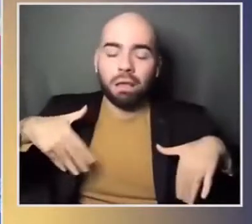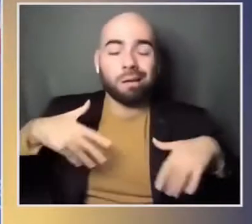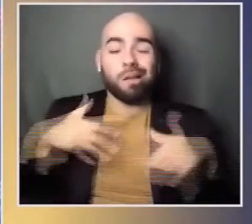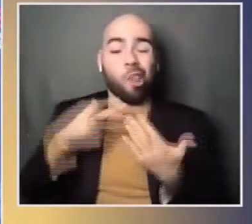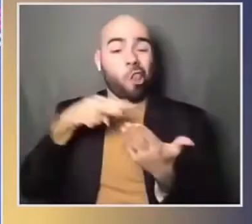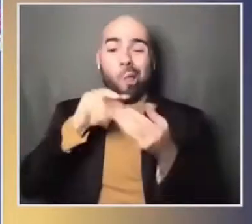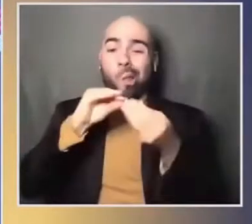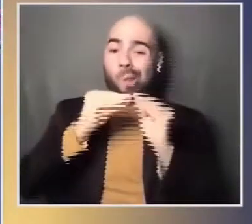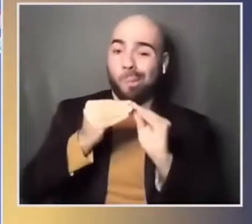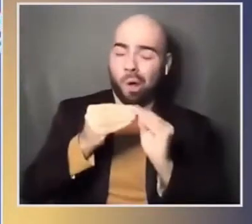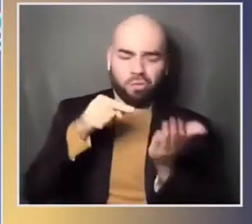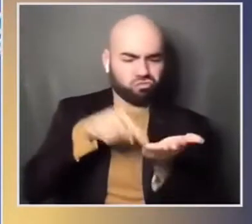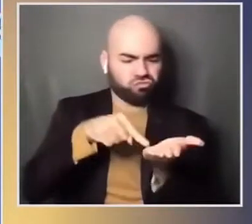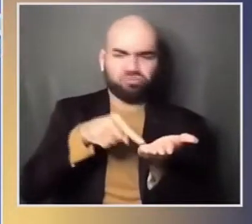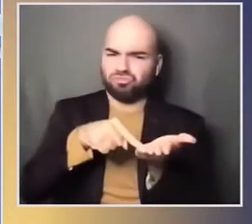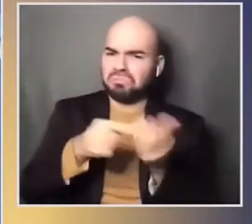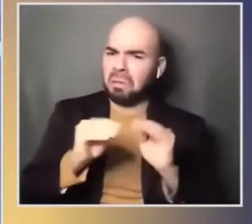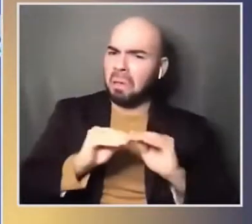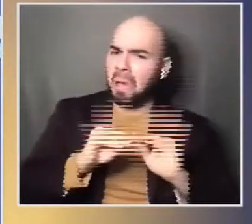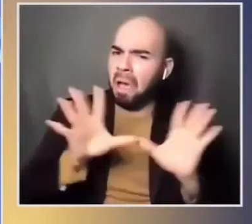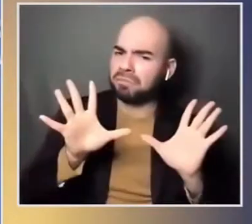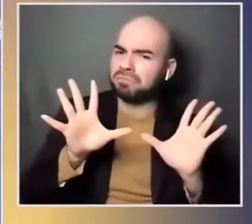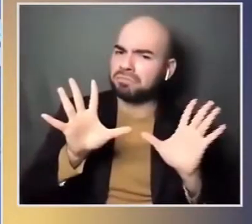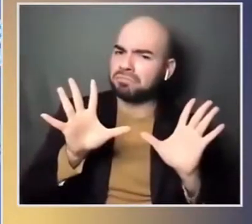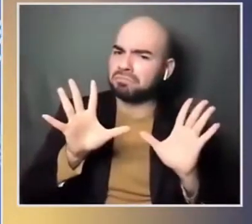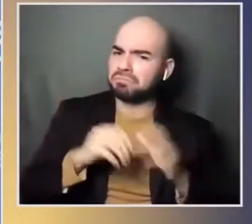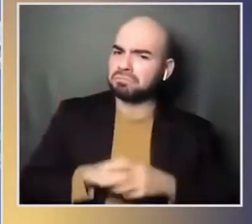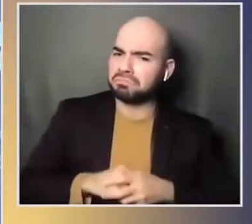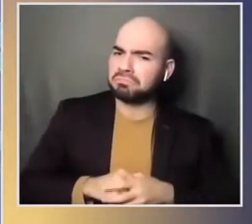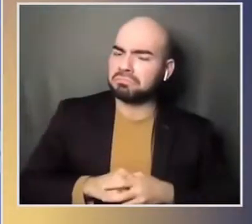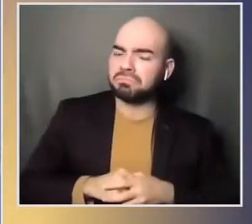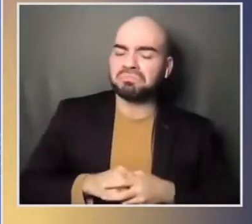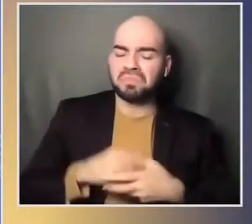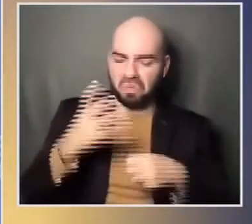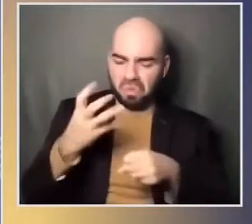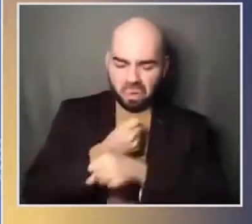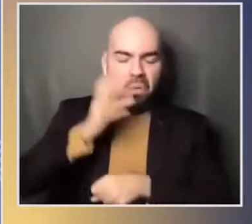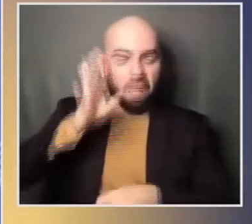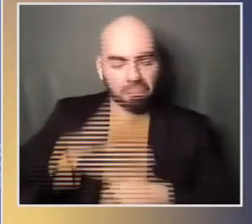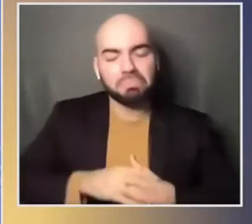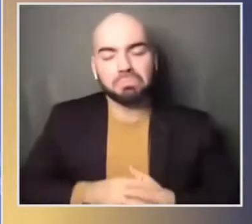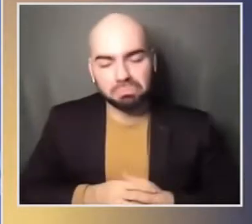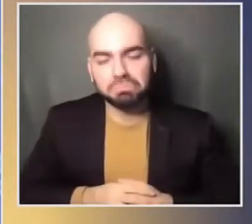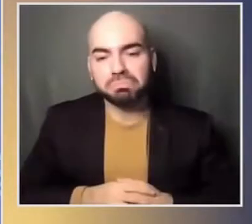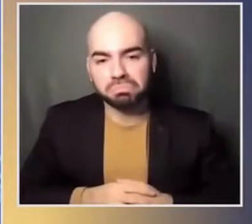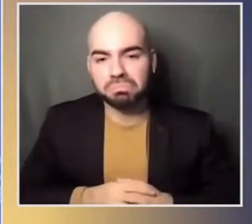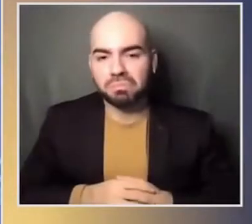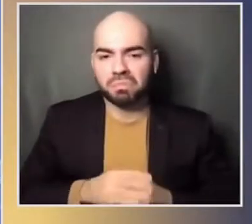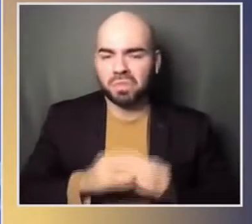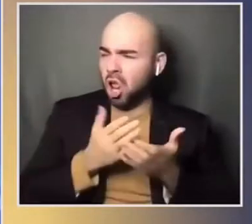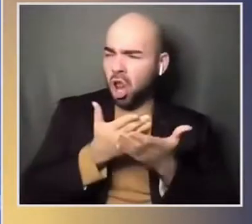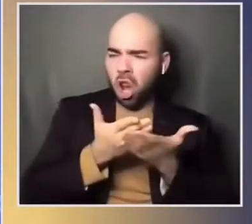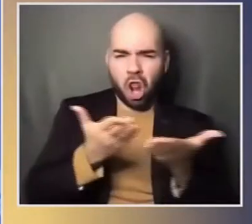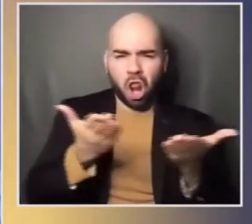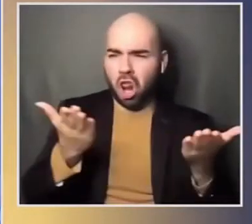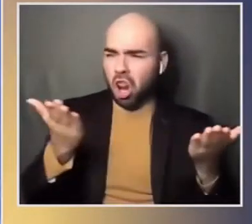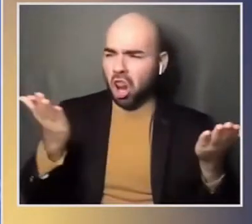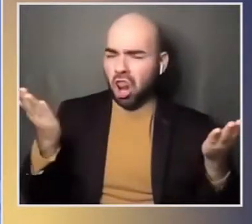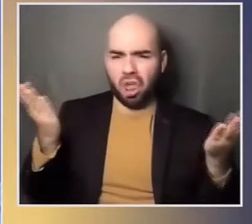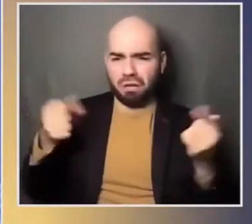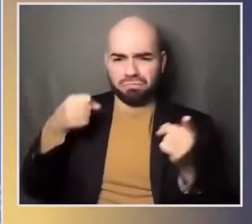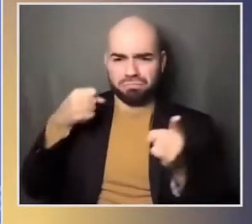is the number needed for any presidential candidate to become the president of united states of america and thereby